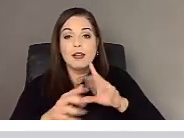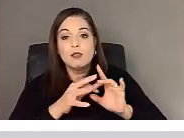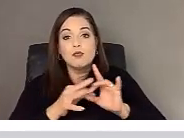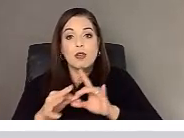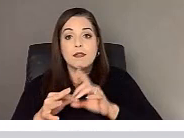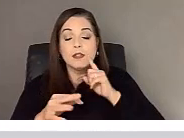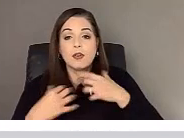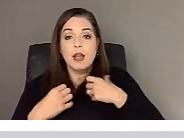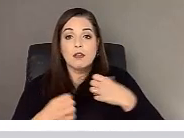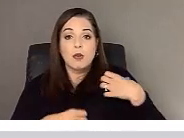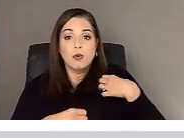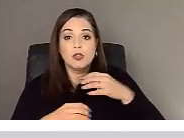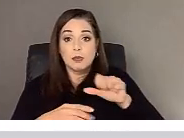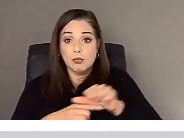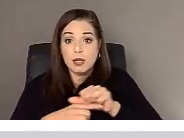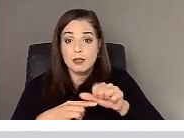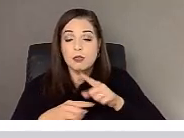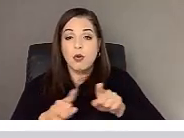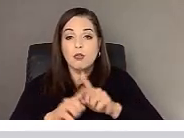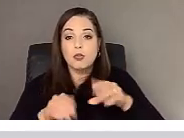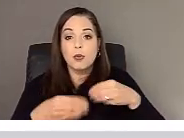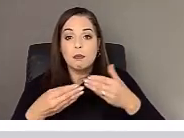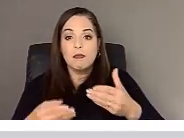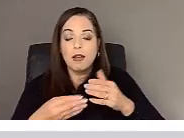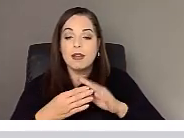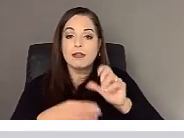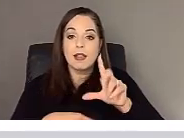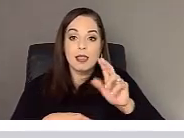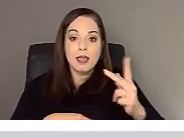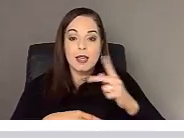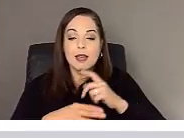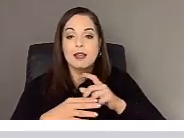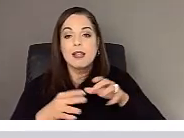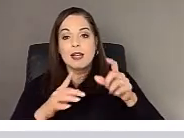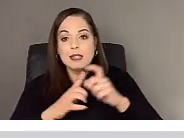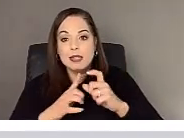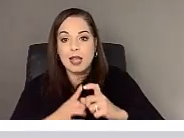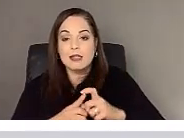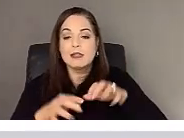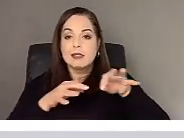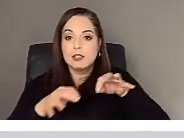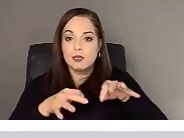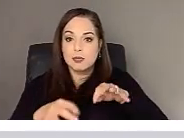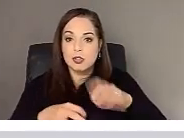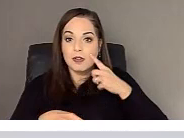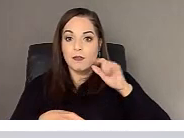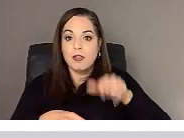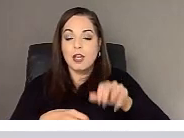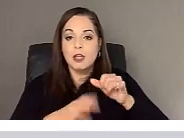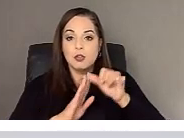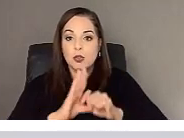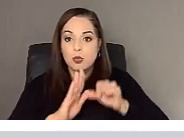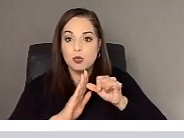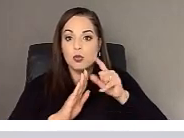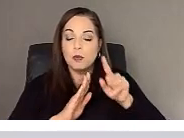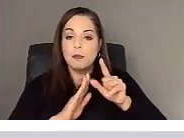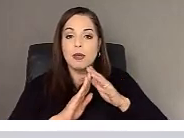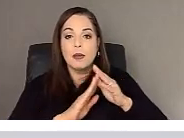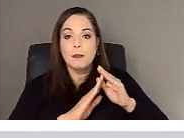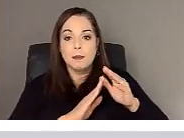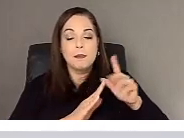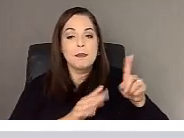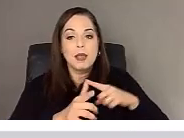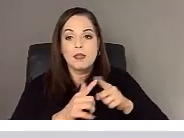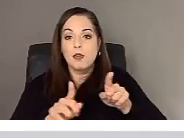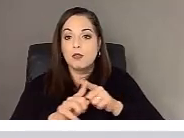We also provided a link in the text description on the video's YouTube page to a blog post on our website that included the research